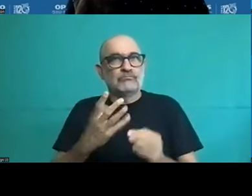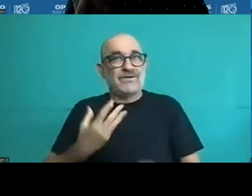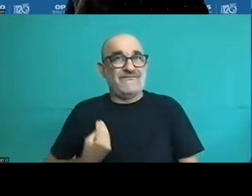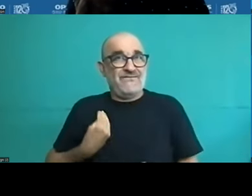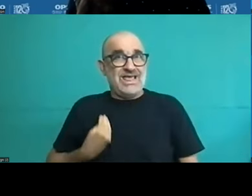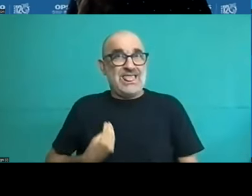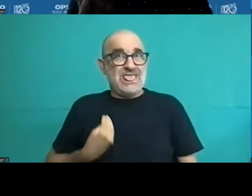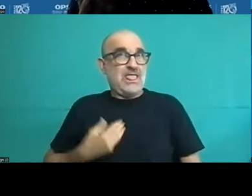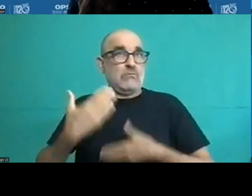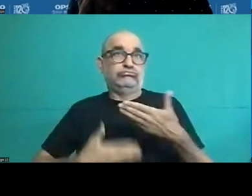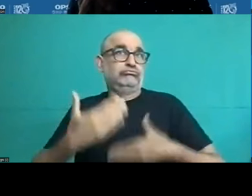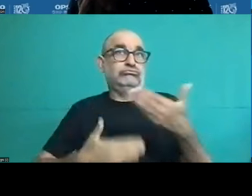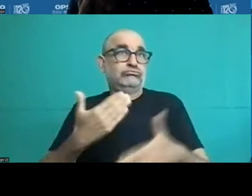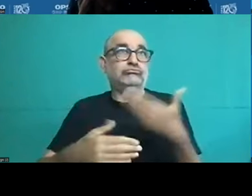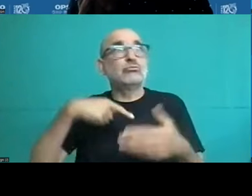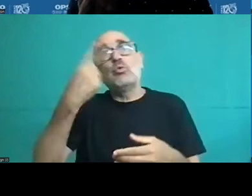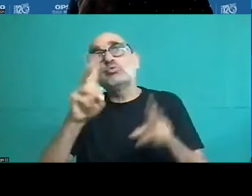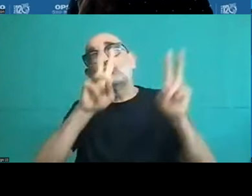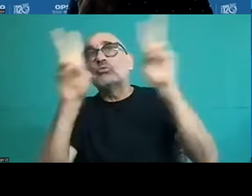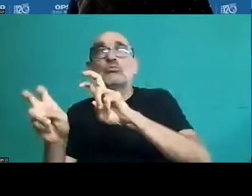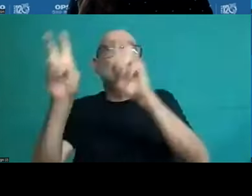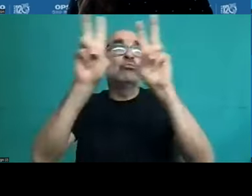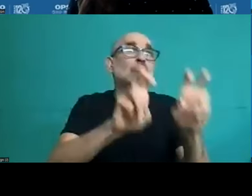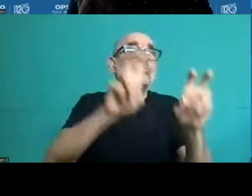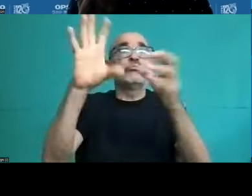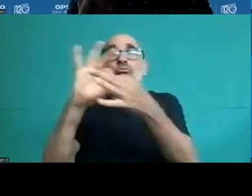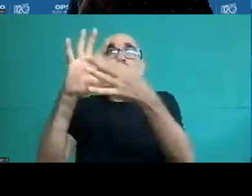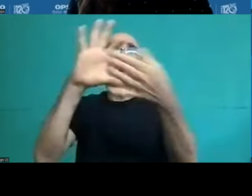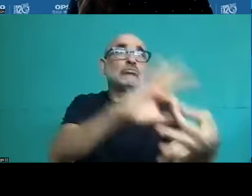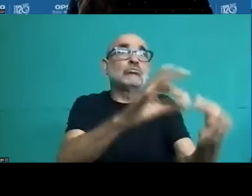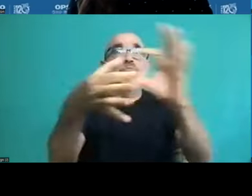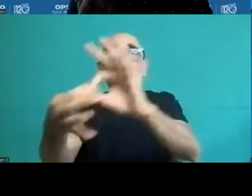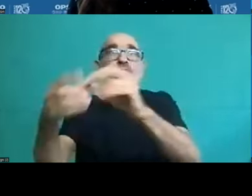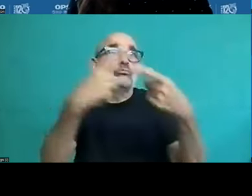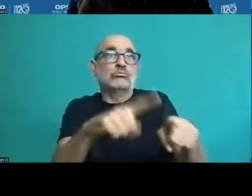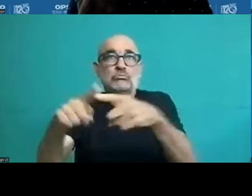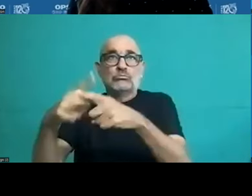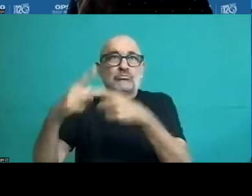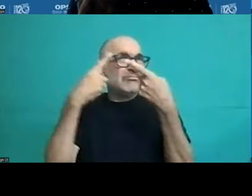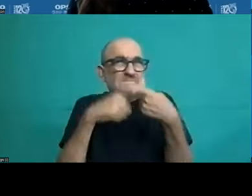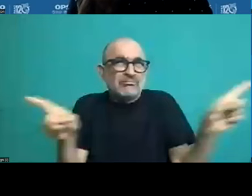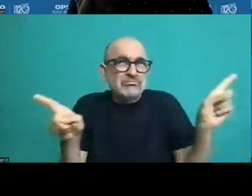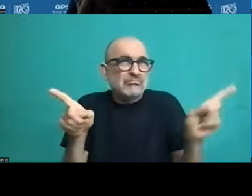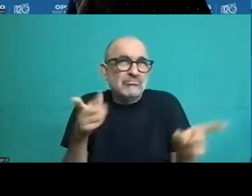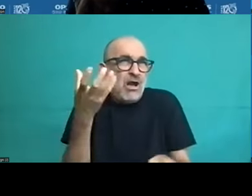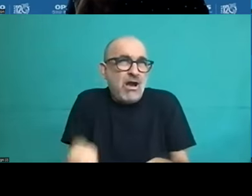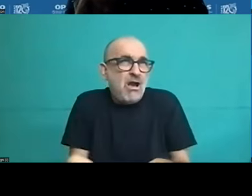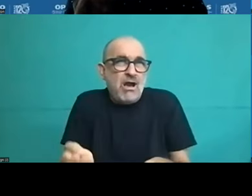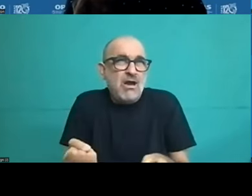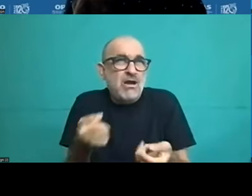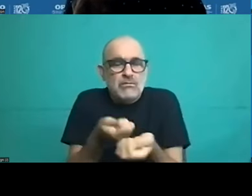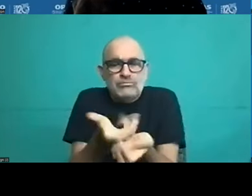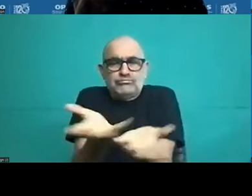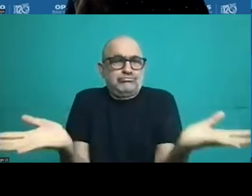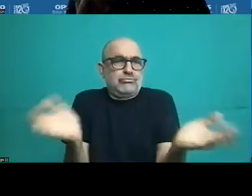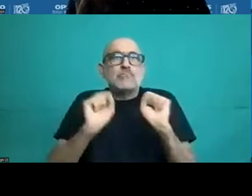range of possibilities. So it is important from a viewpoint to recognize the differences between the countries and the differences between cases